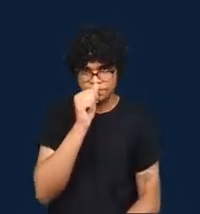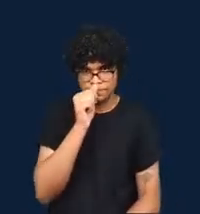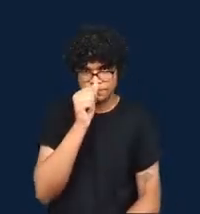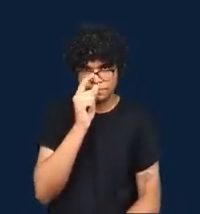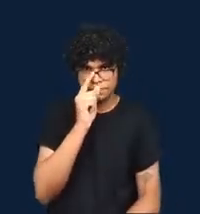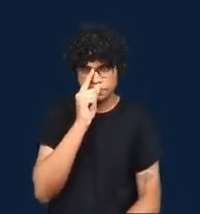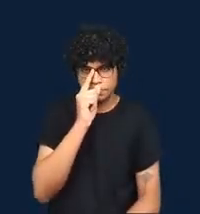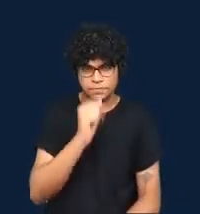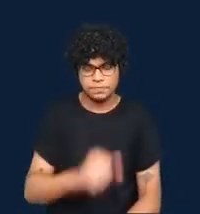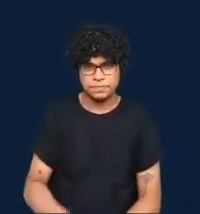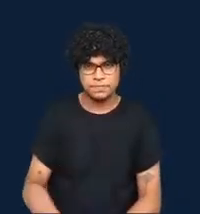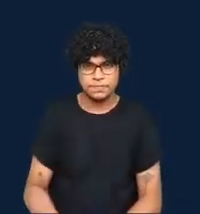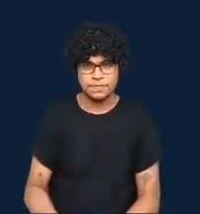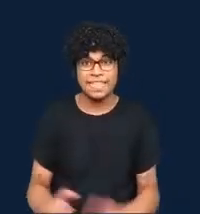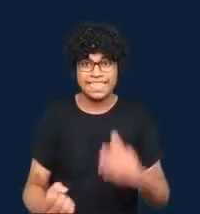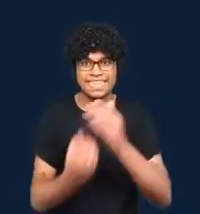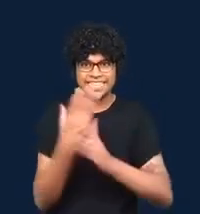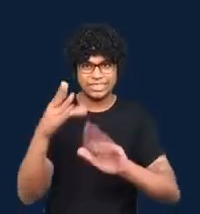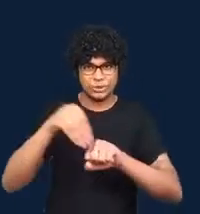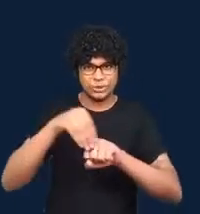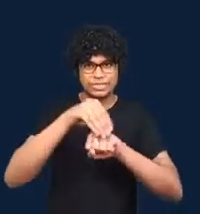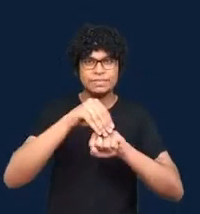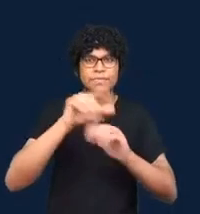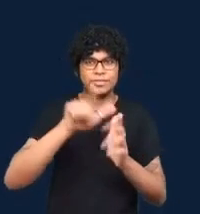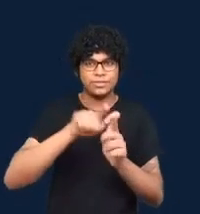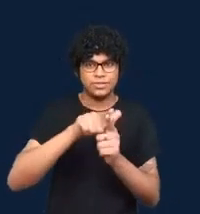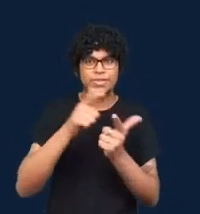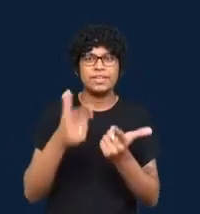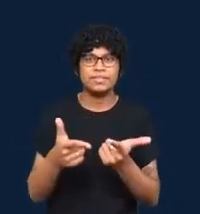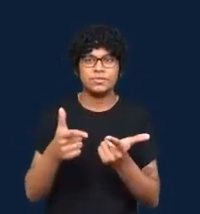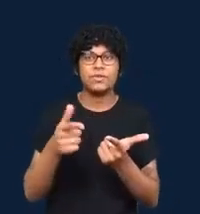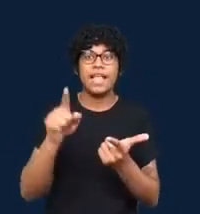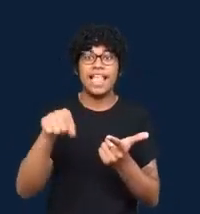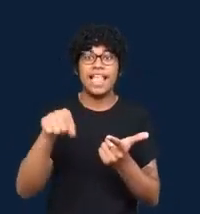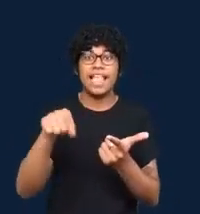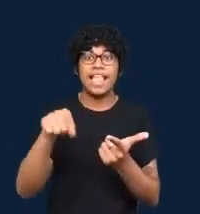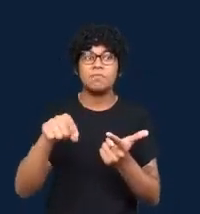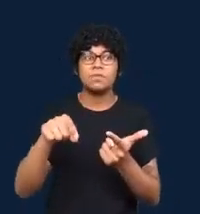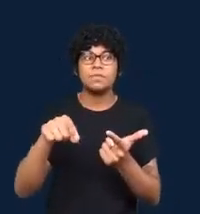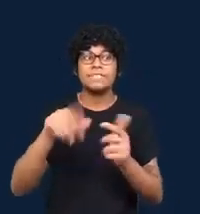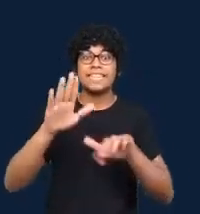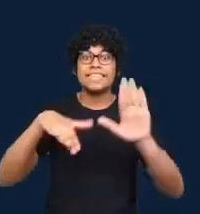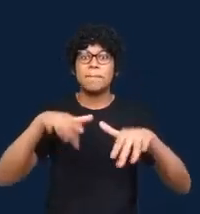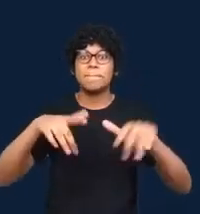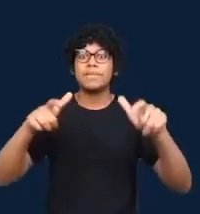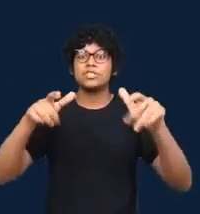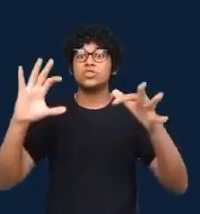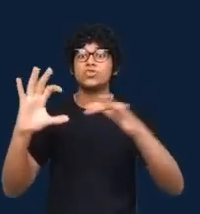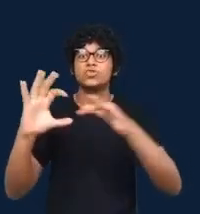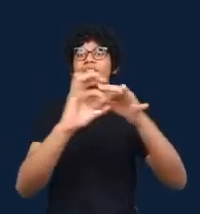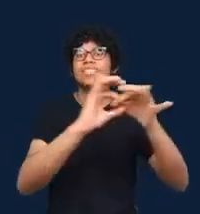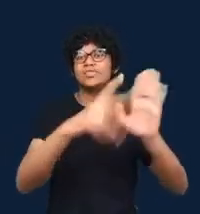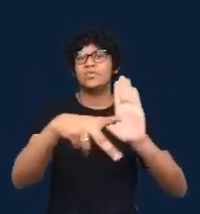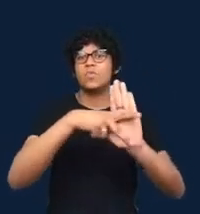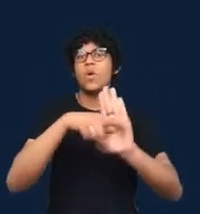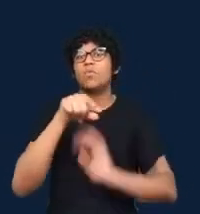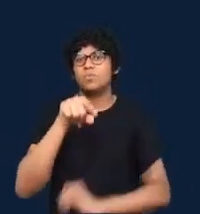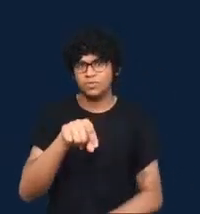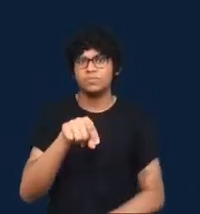places and contexts. And that these have implications for the knowledge we produce and for the stories that we tell.